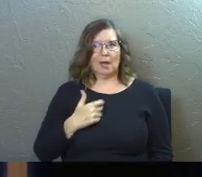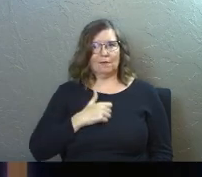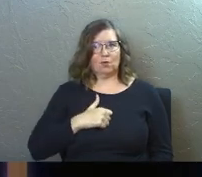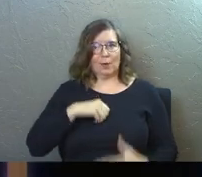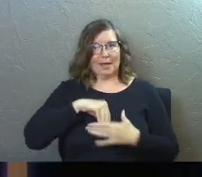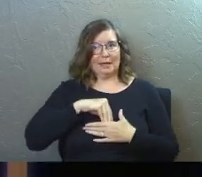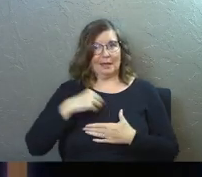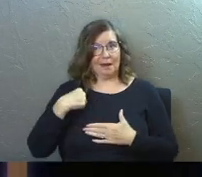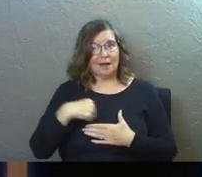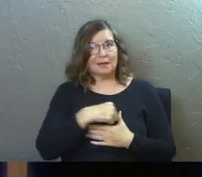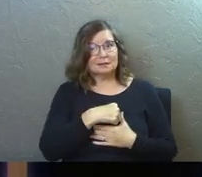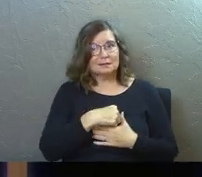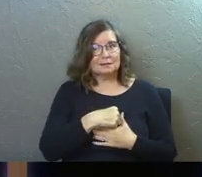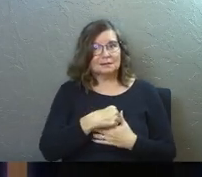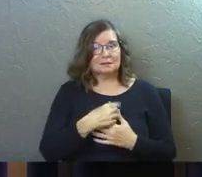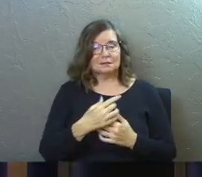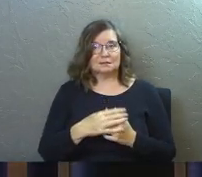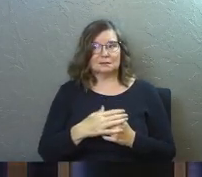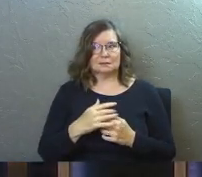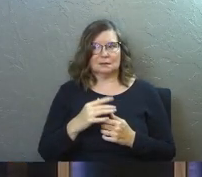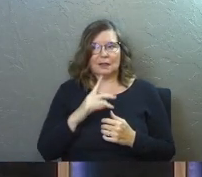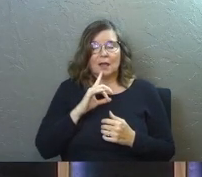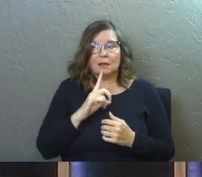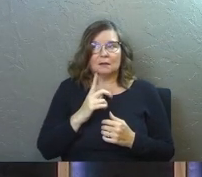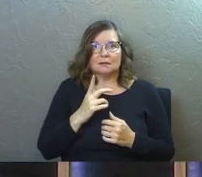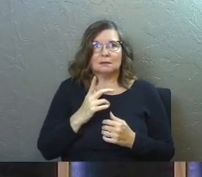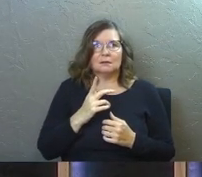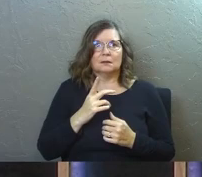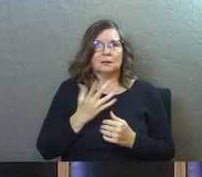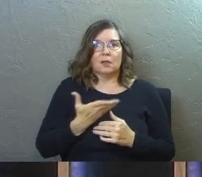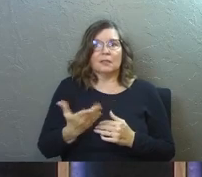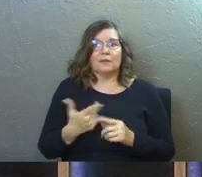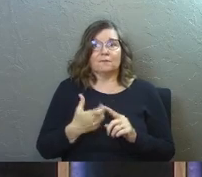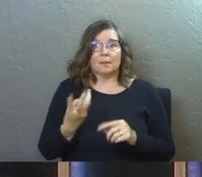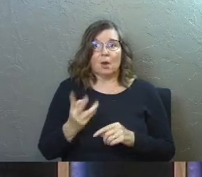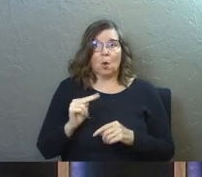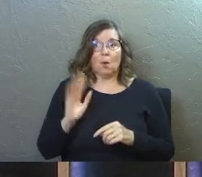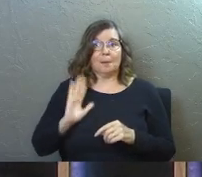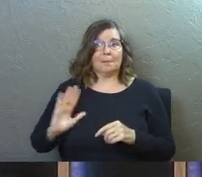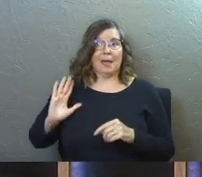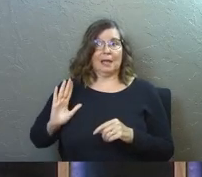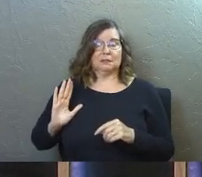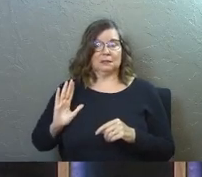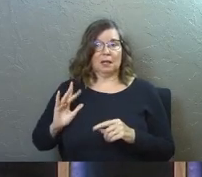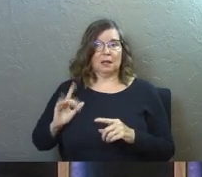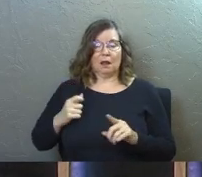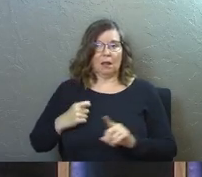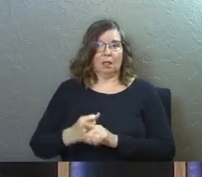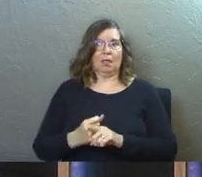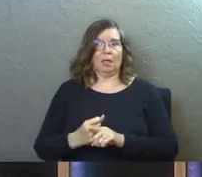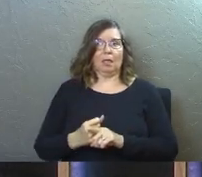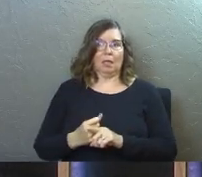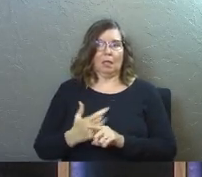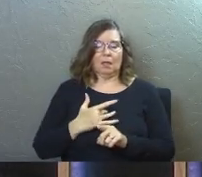regret in us. Like there's, there's, there's just things from our own past and it just gets to us